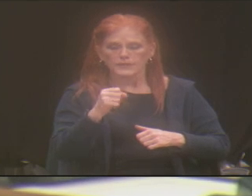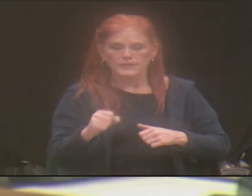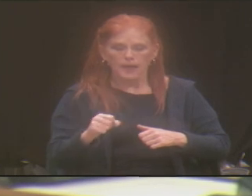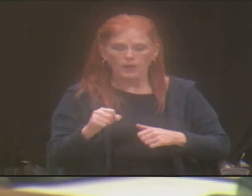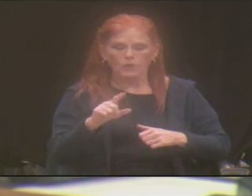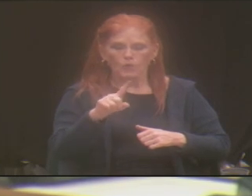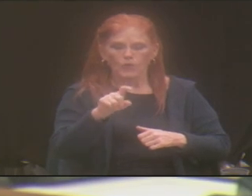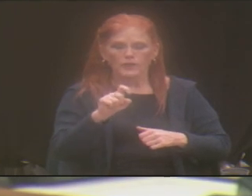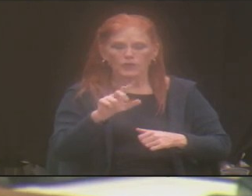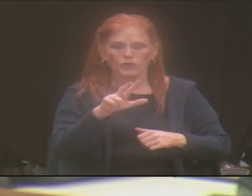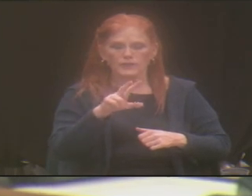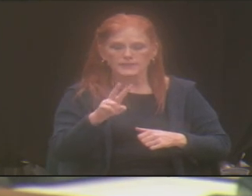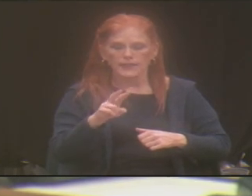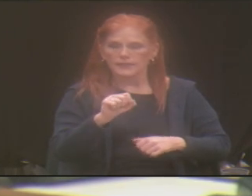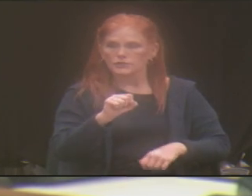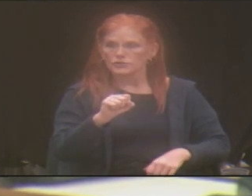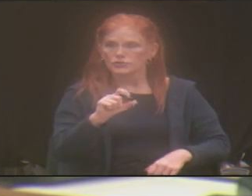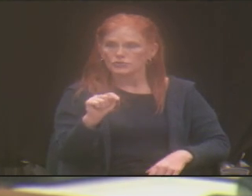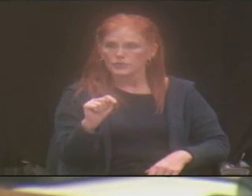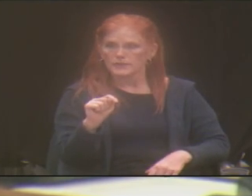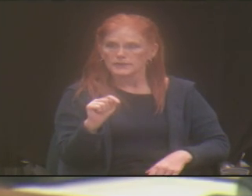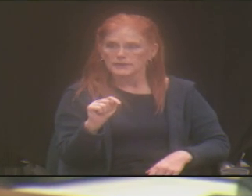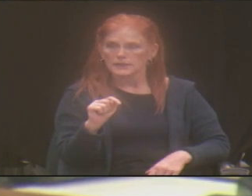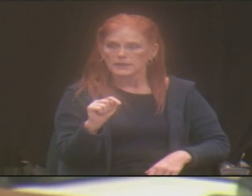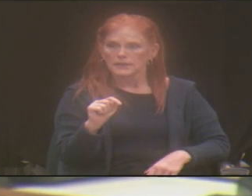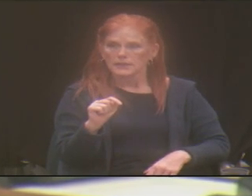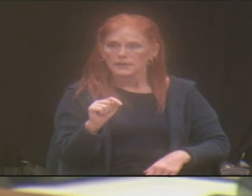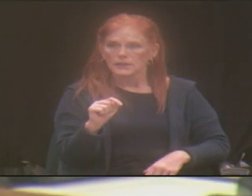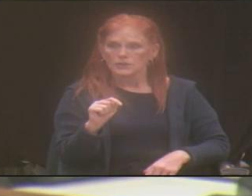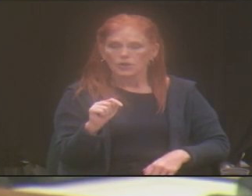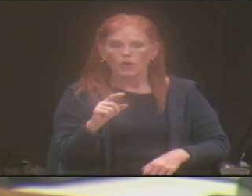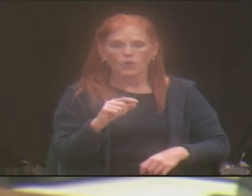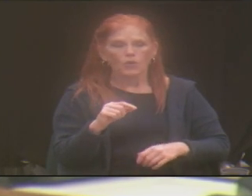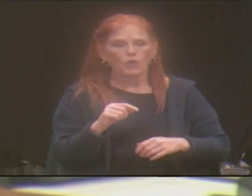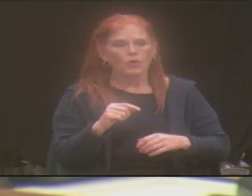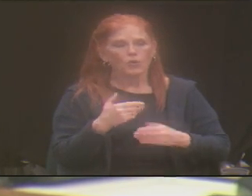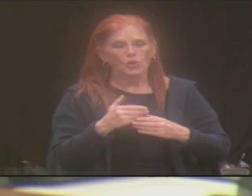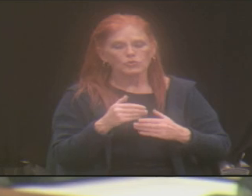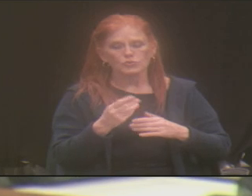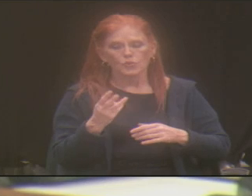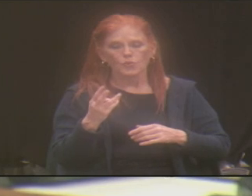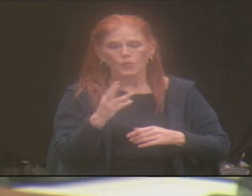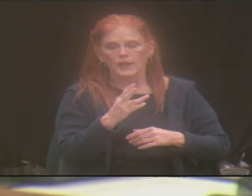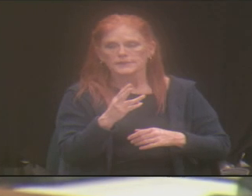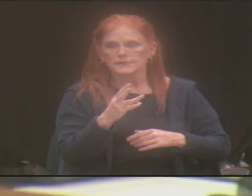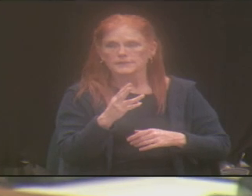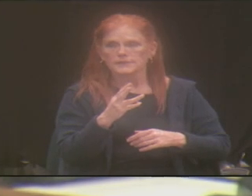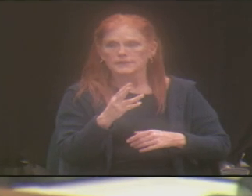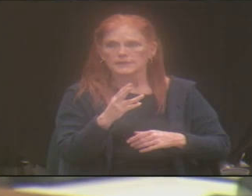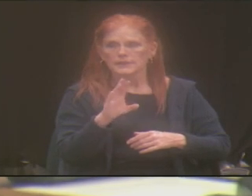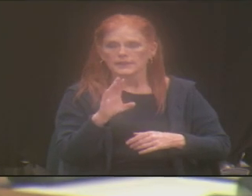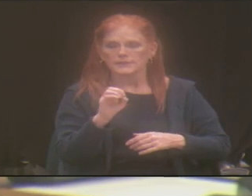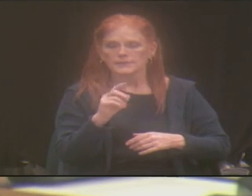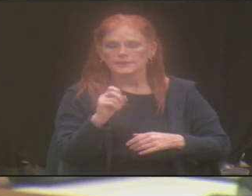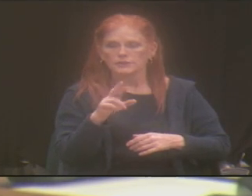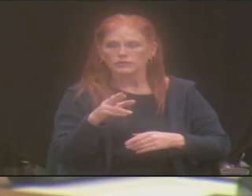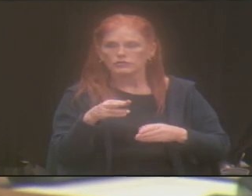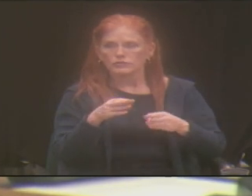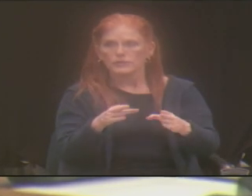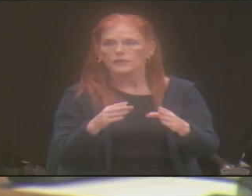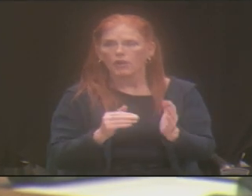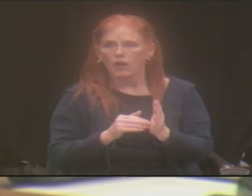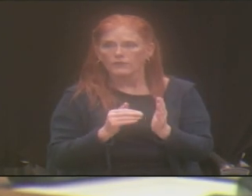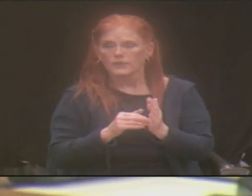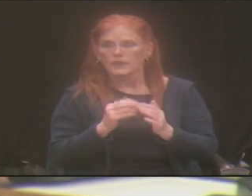132nd Street. So we are right off of West Center. And so a lot of times we'll tell